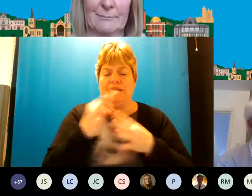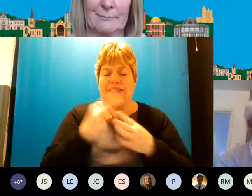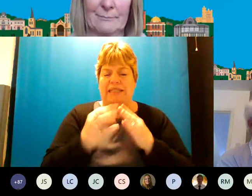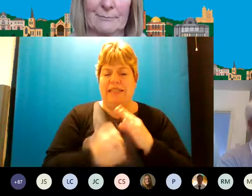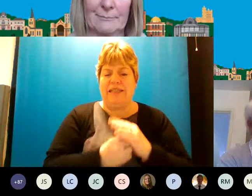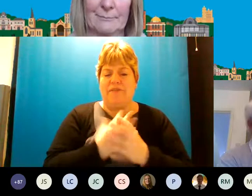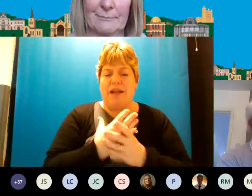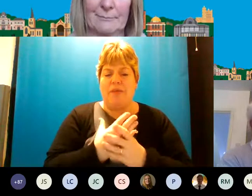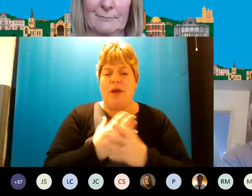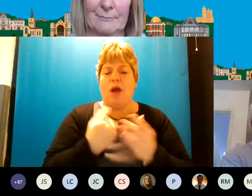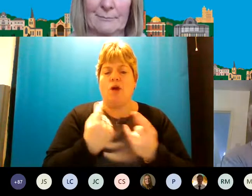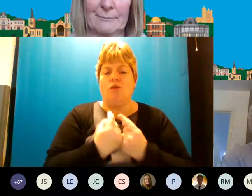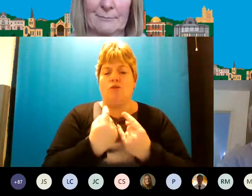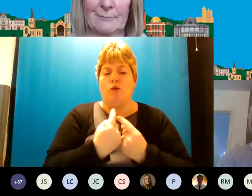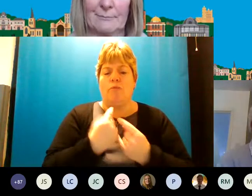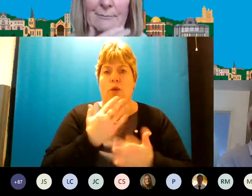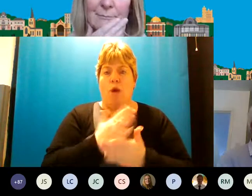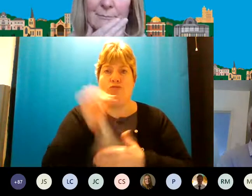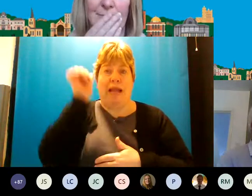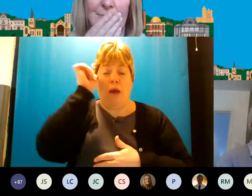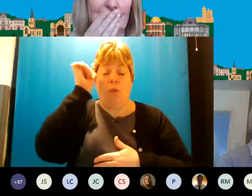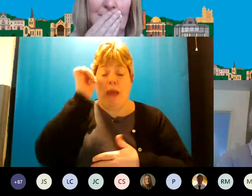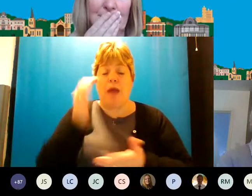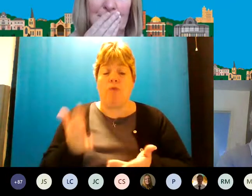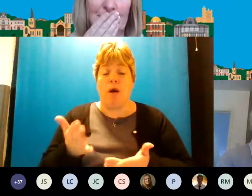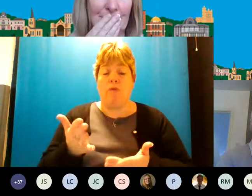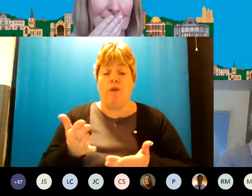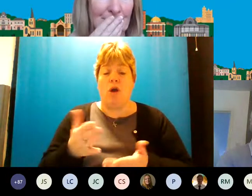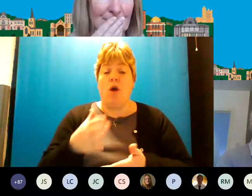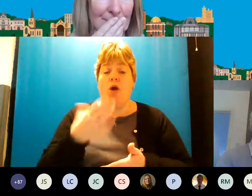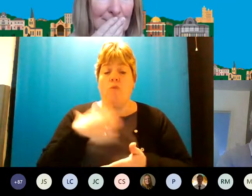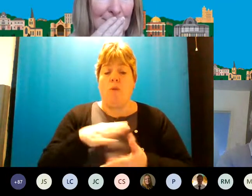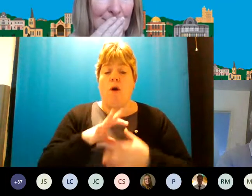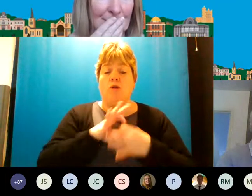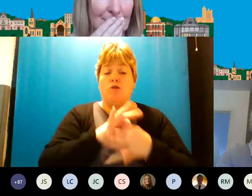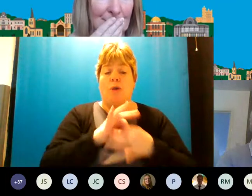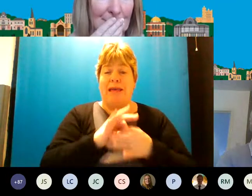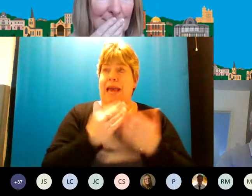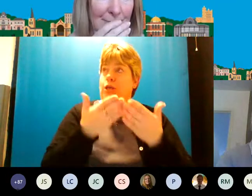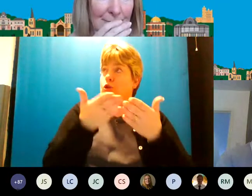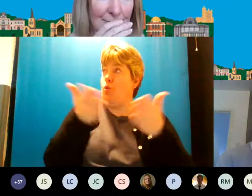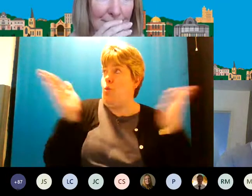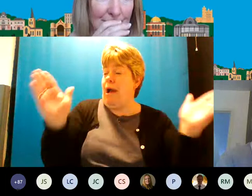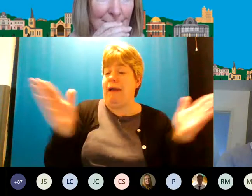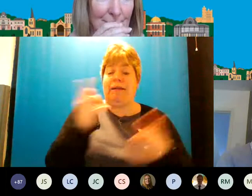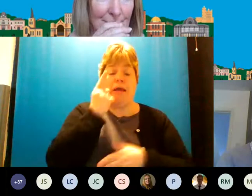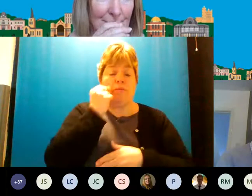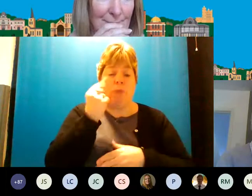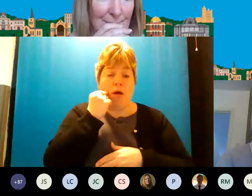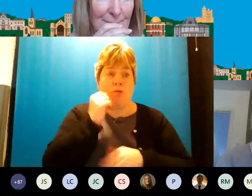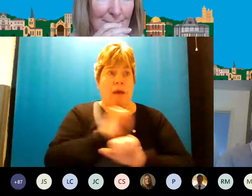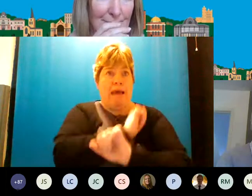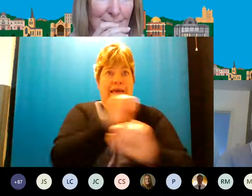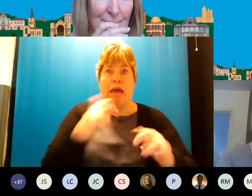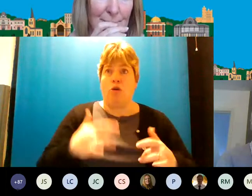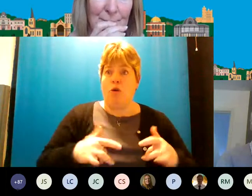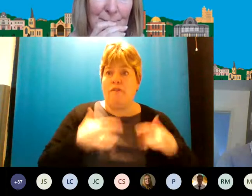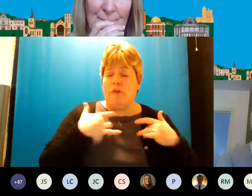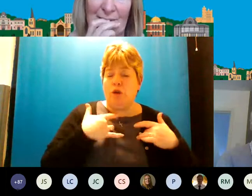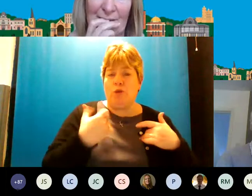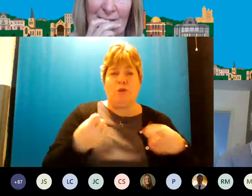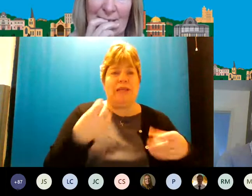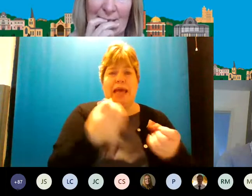and one of the things that we are really conscious of is that we're wanting to engage as widely as possible and get people's views and input into